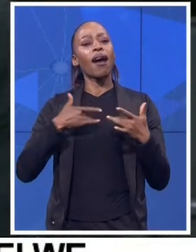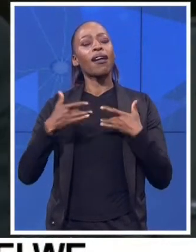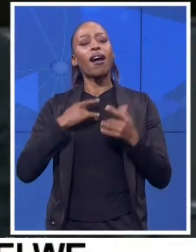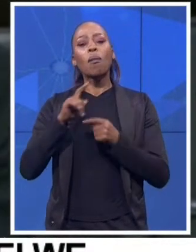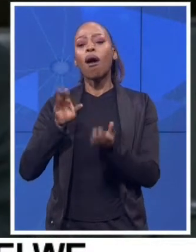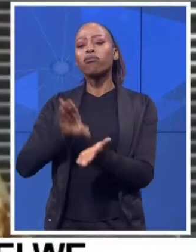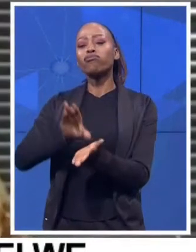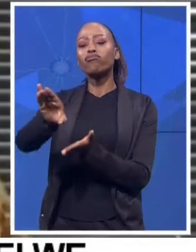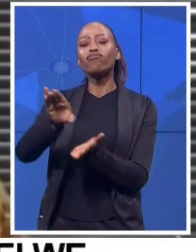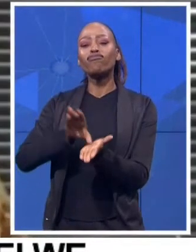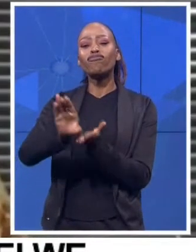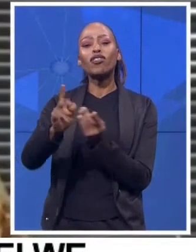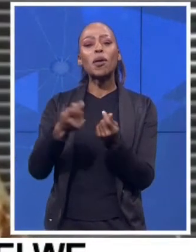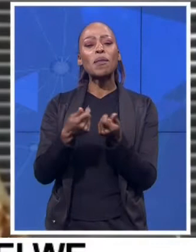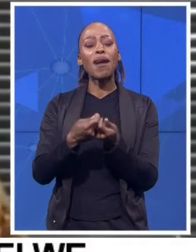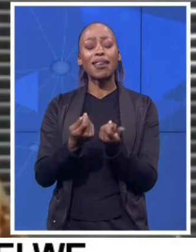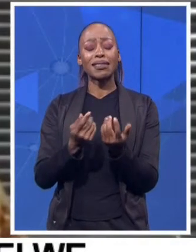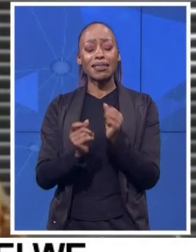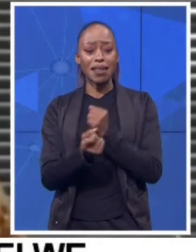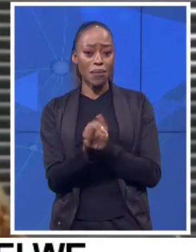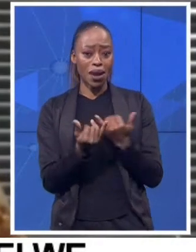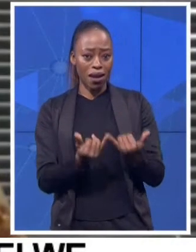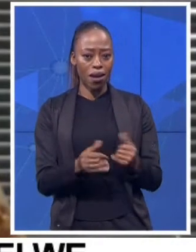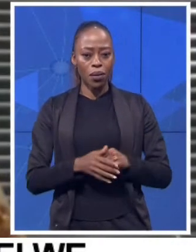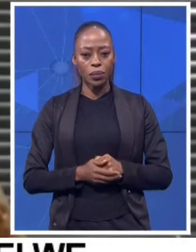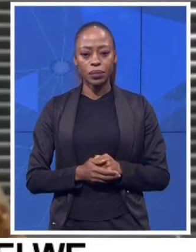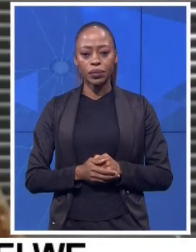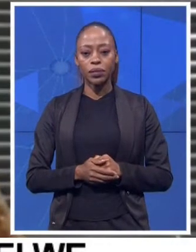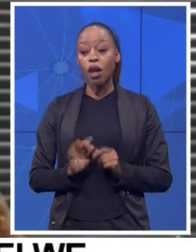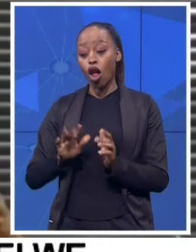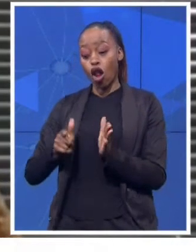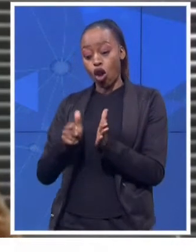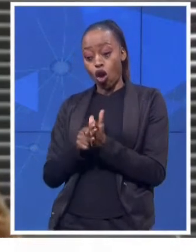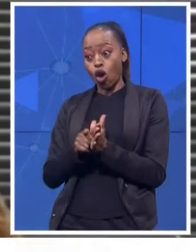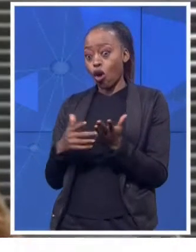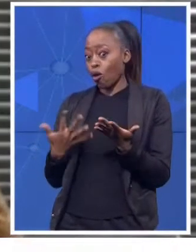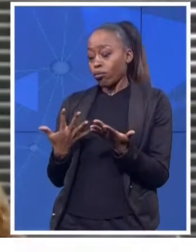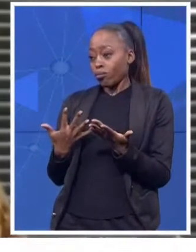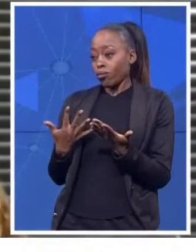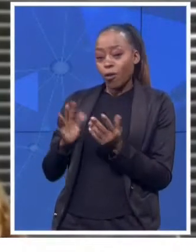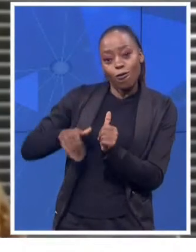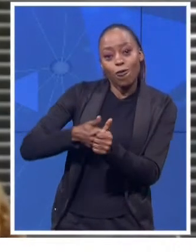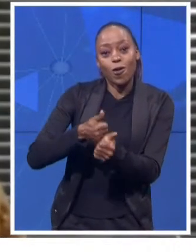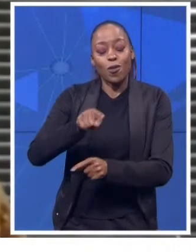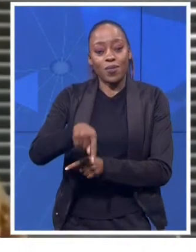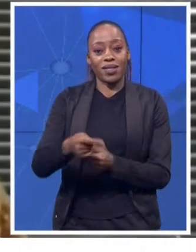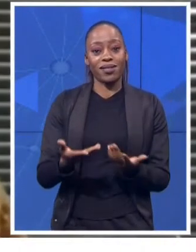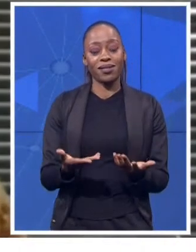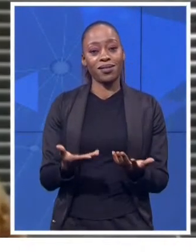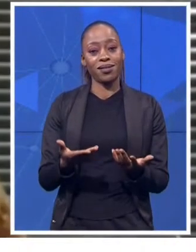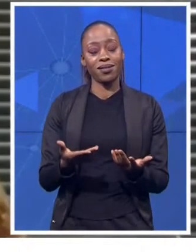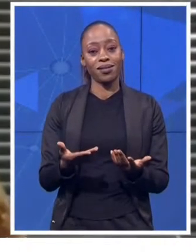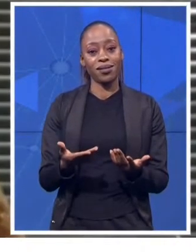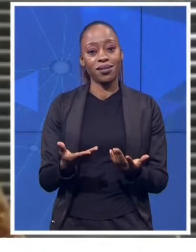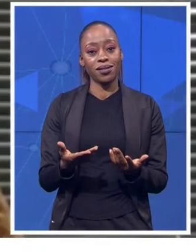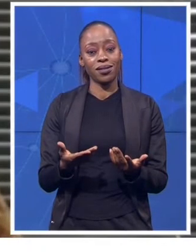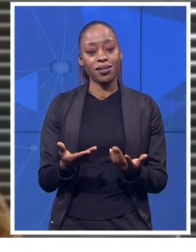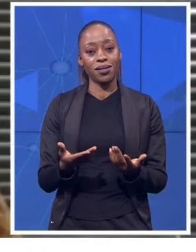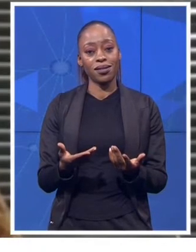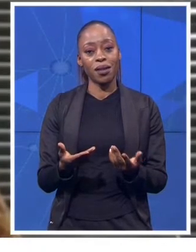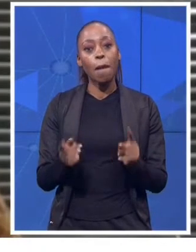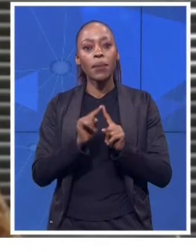We are bound by the due processes of the law, but I think